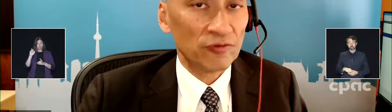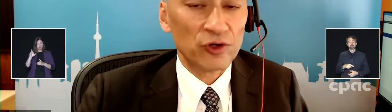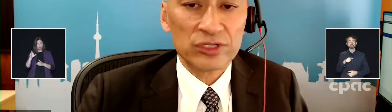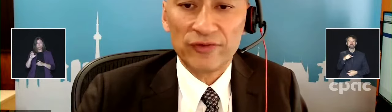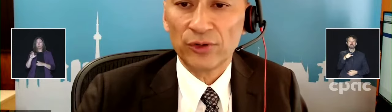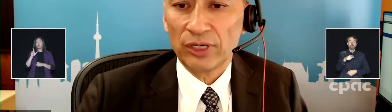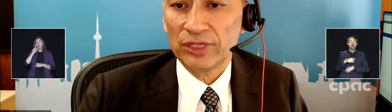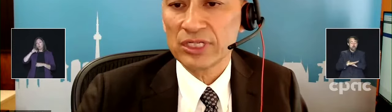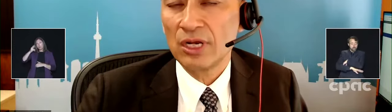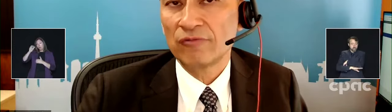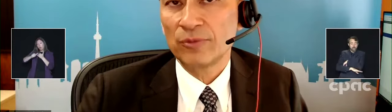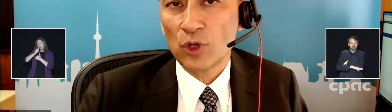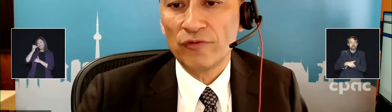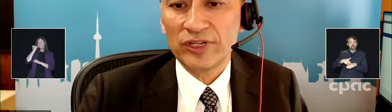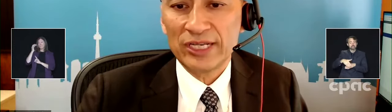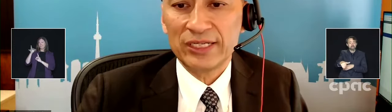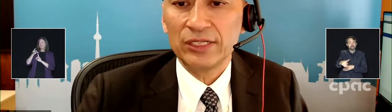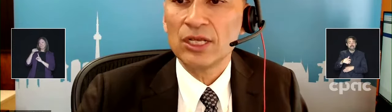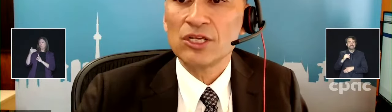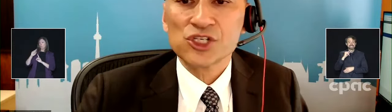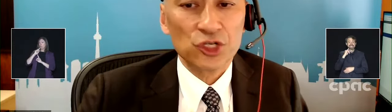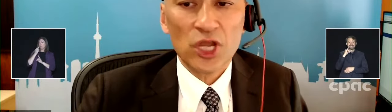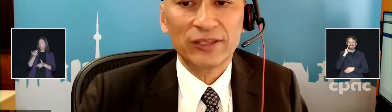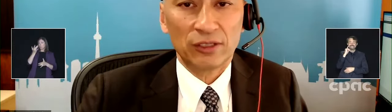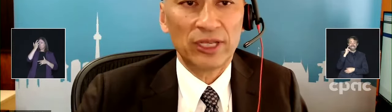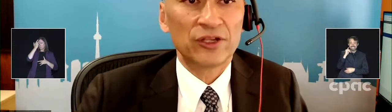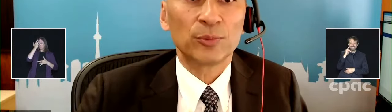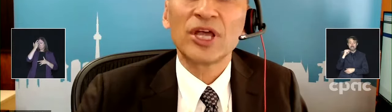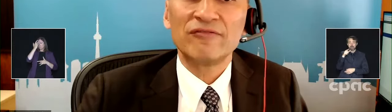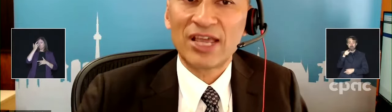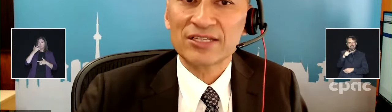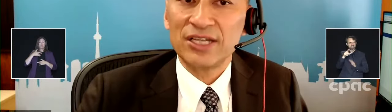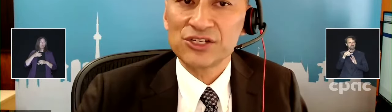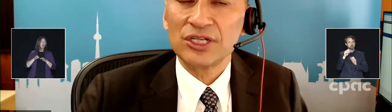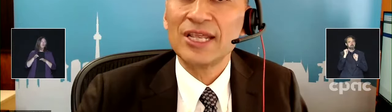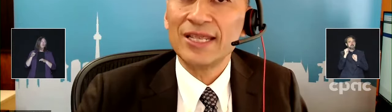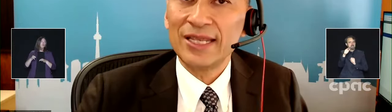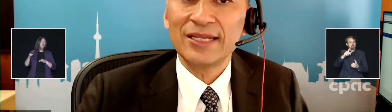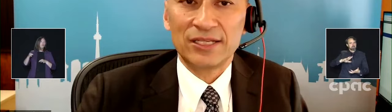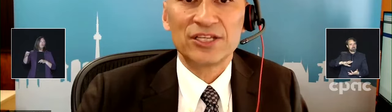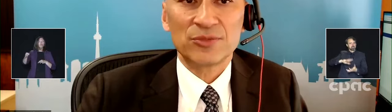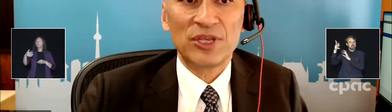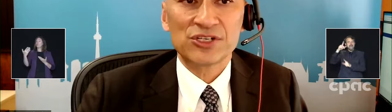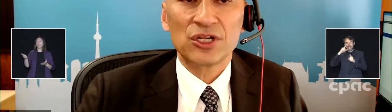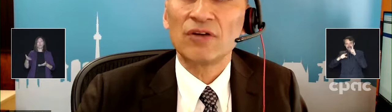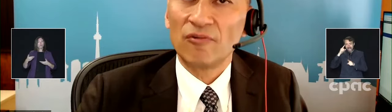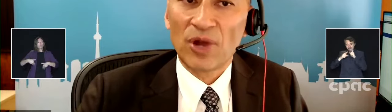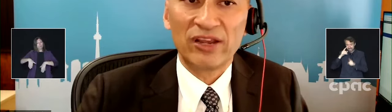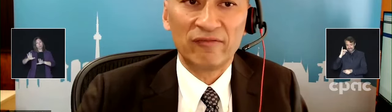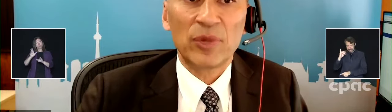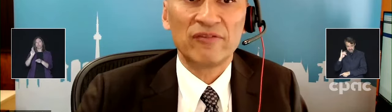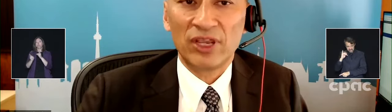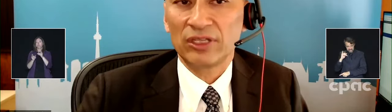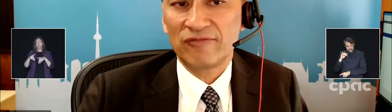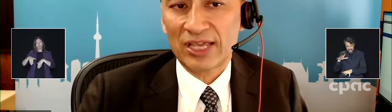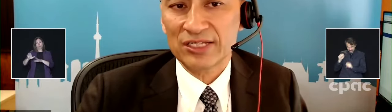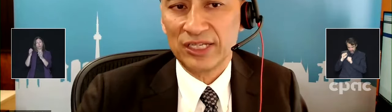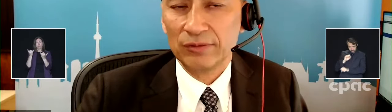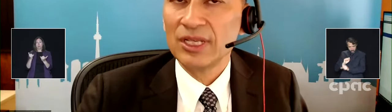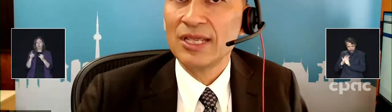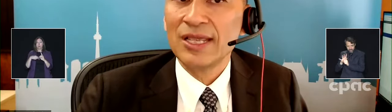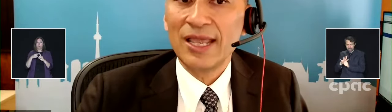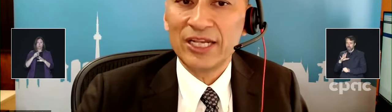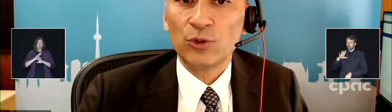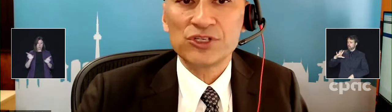risk for severe illness from COVID-19 should not delay their planned vaccination in anticipation of a bivalent